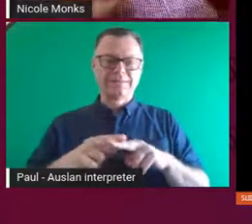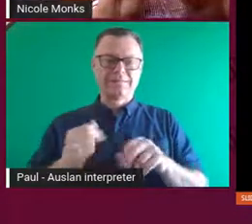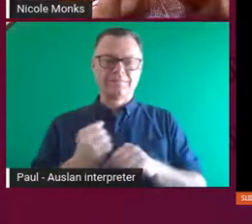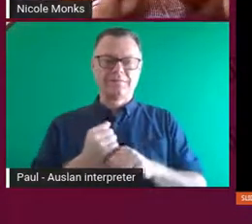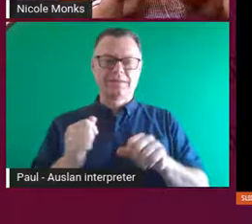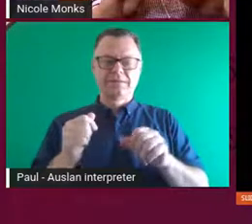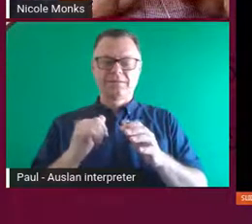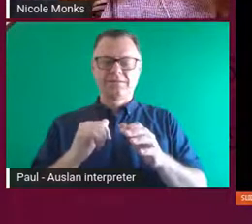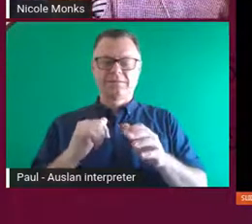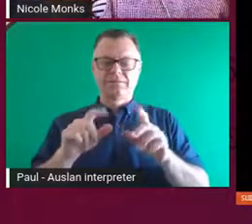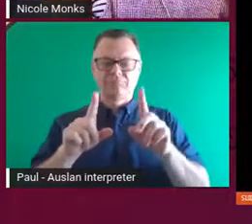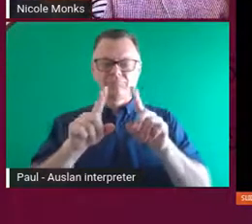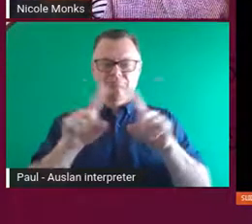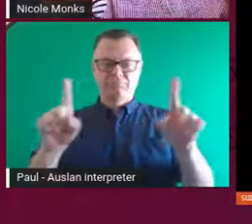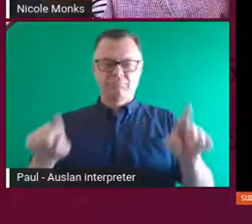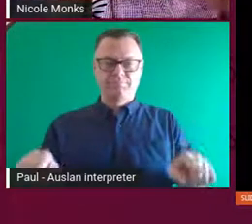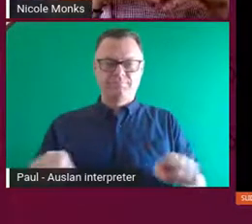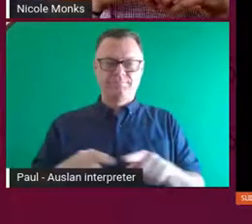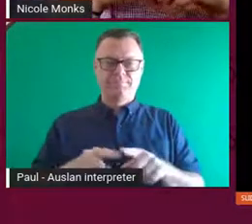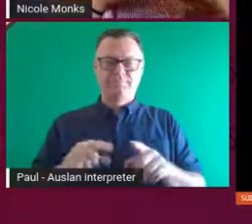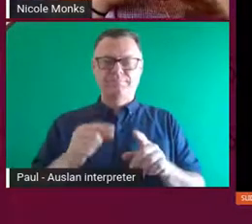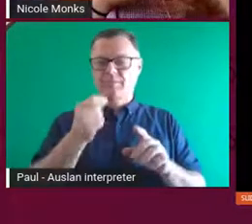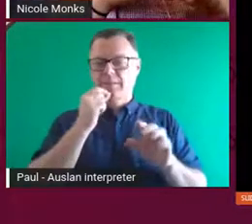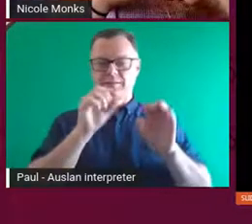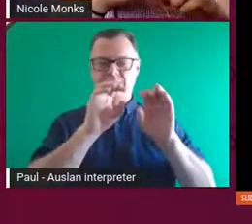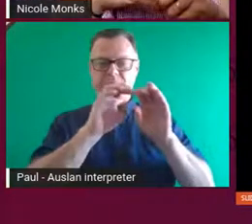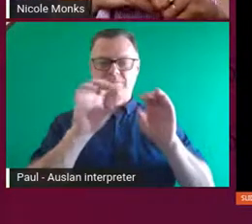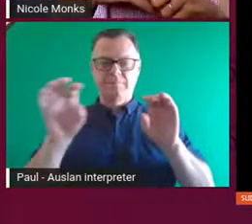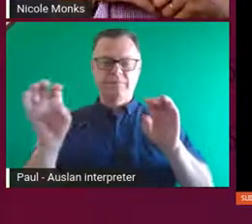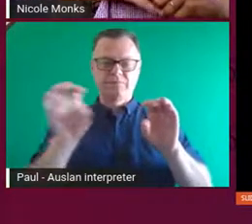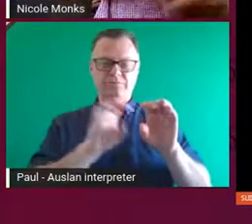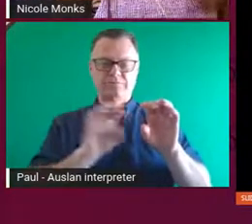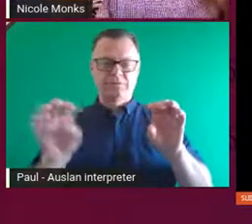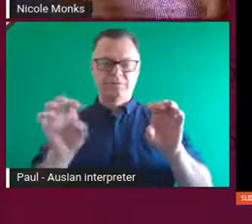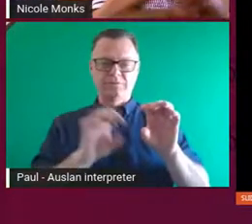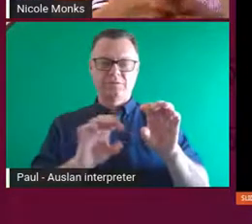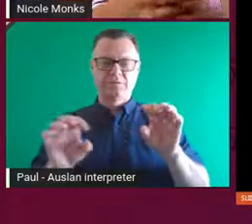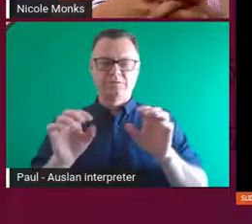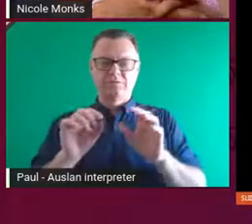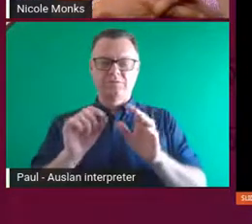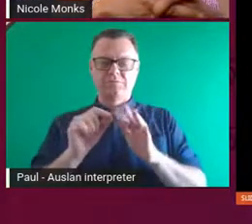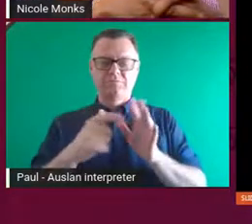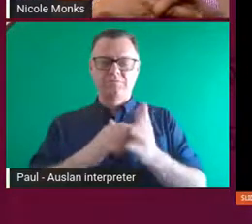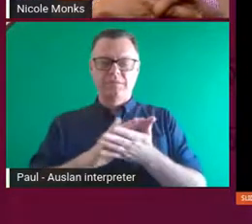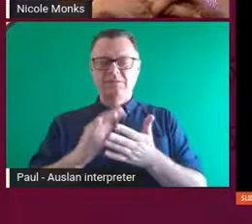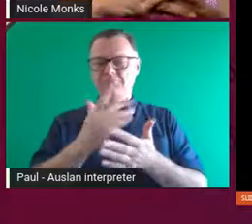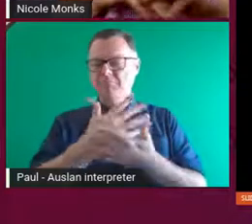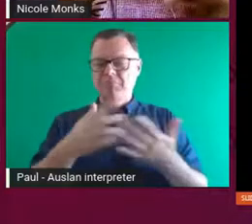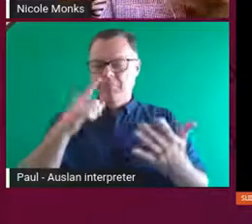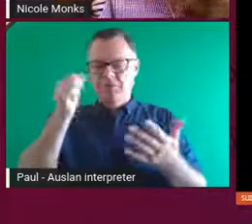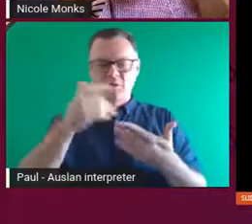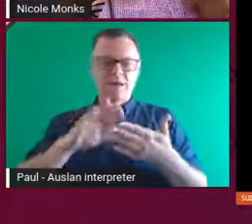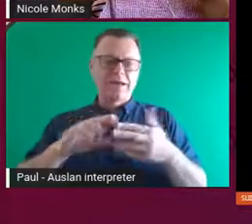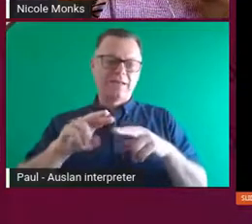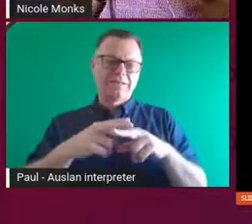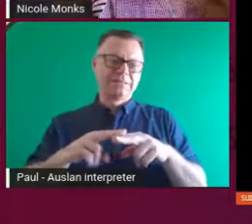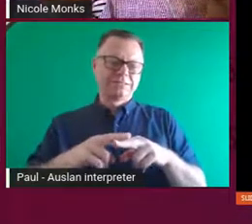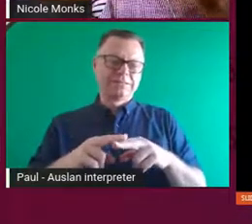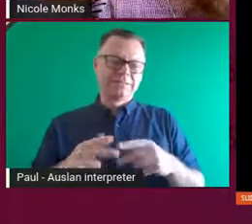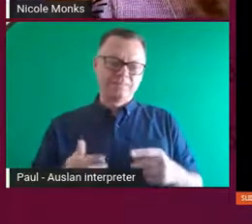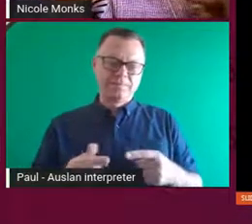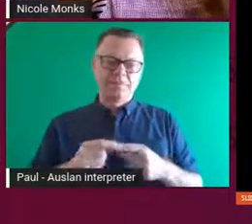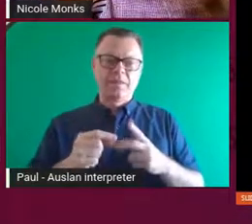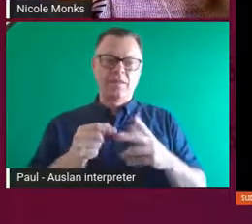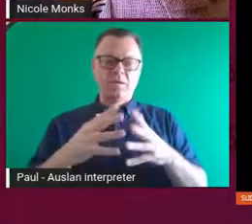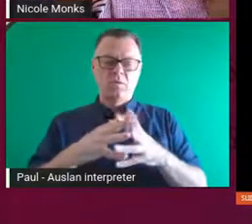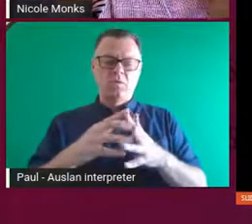kind of little patches. And a lot of people know how to knit. And then with the weavings, we were